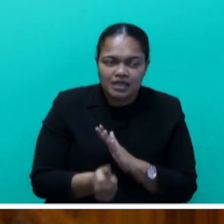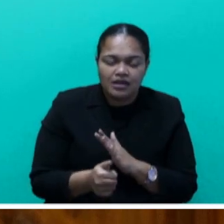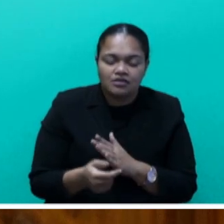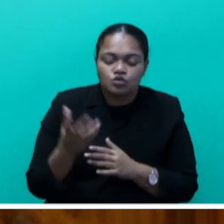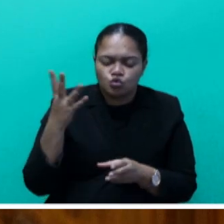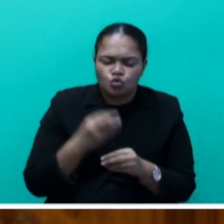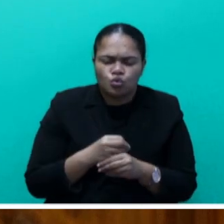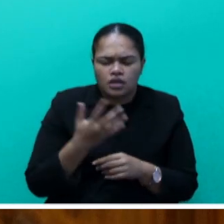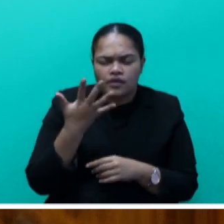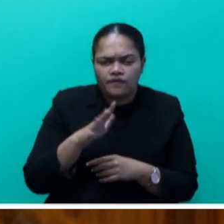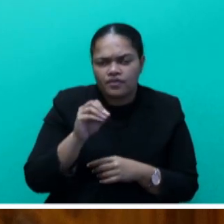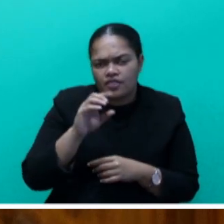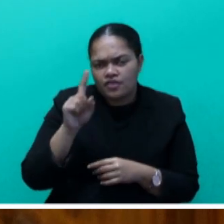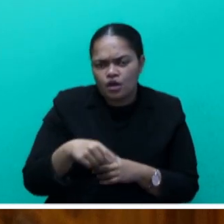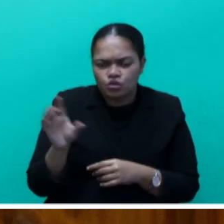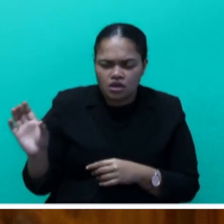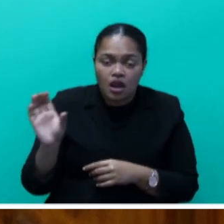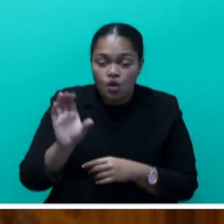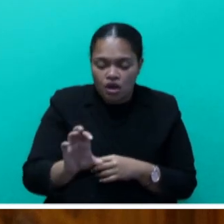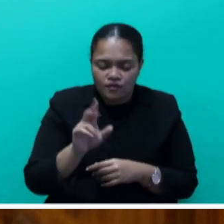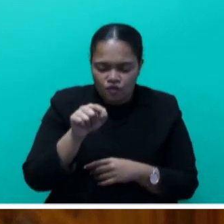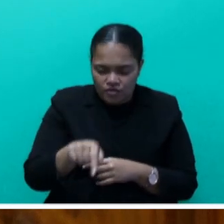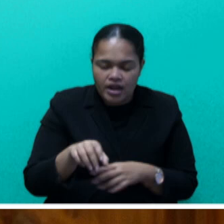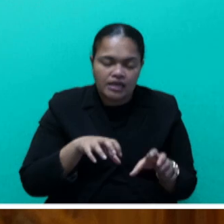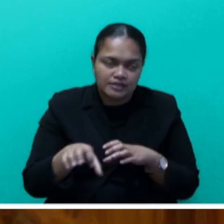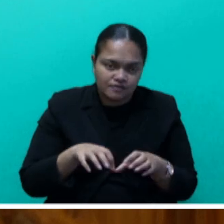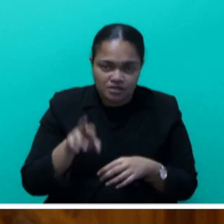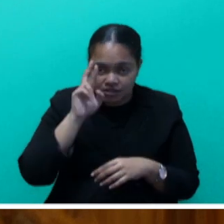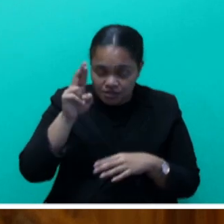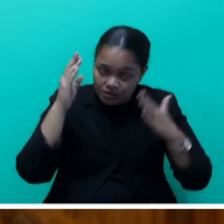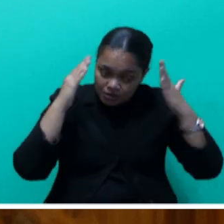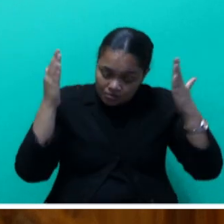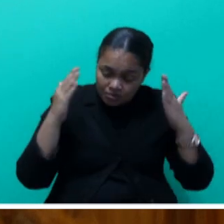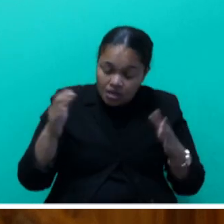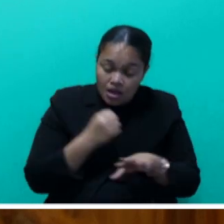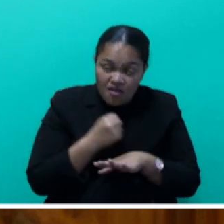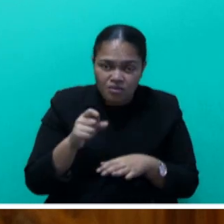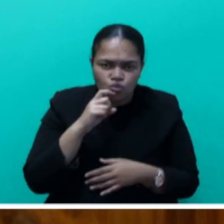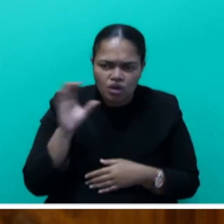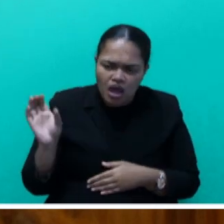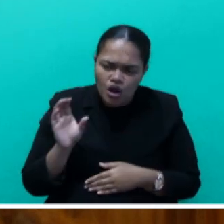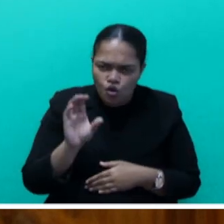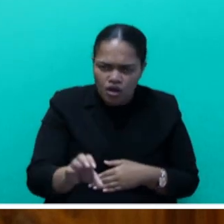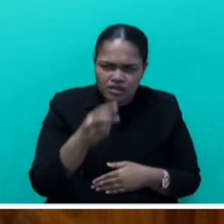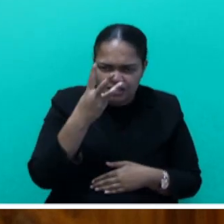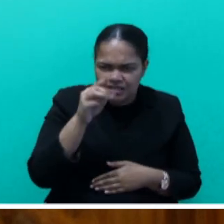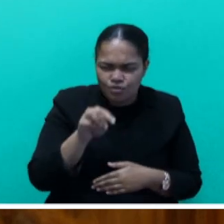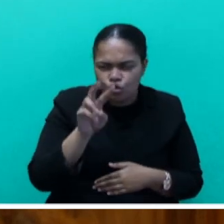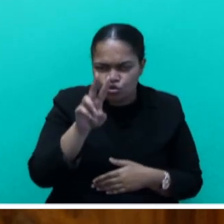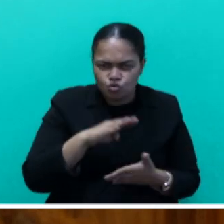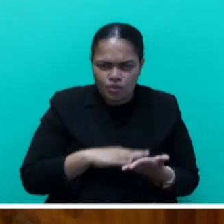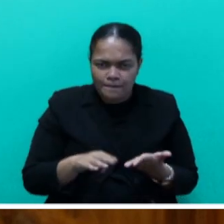$50,000 has been allocated for these activities. Mr. Speaker said, the government will be allocating $3.2 million